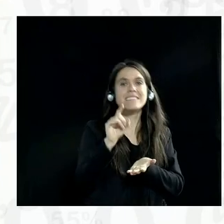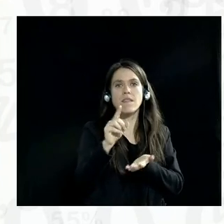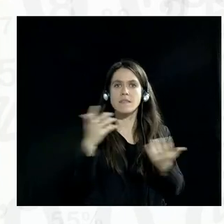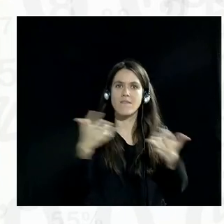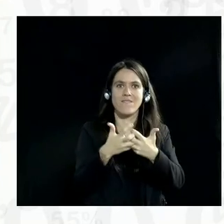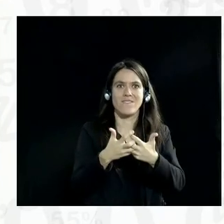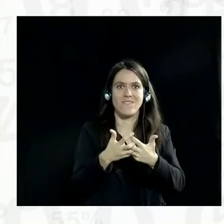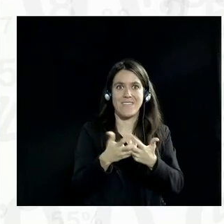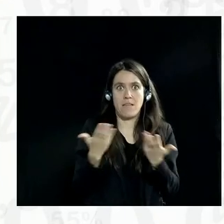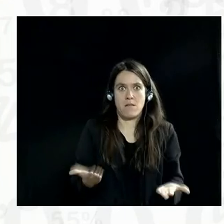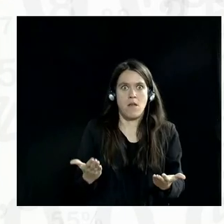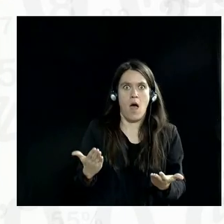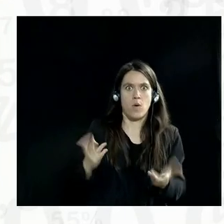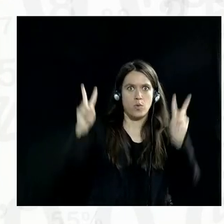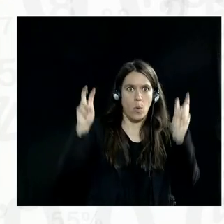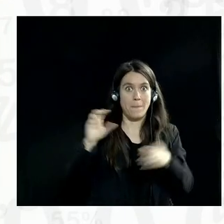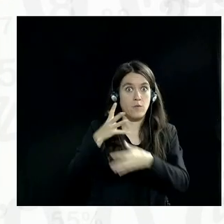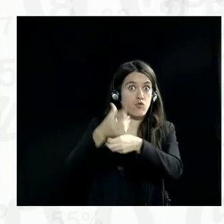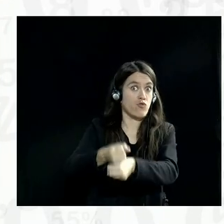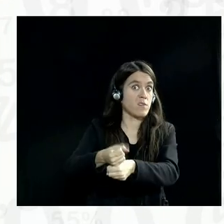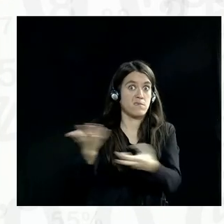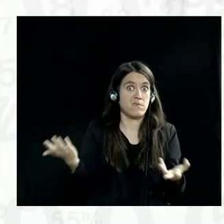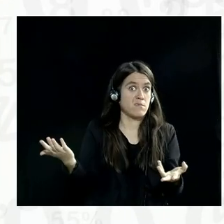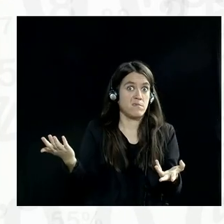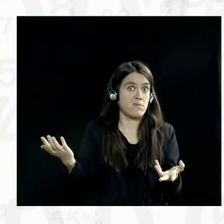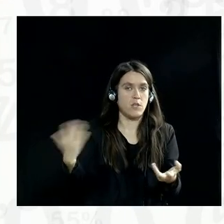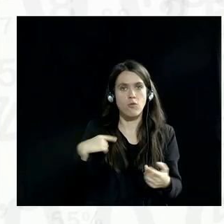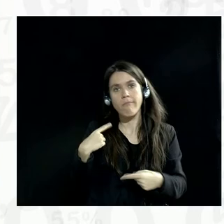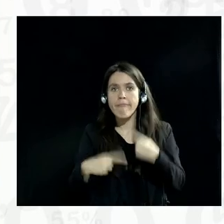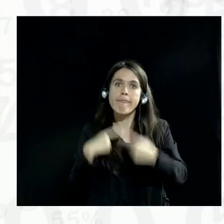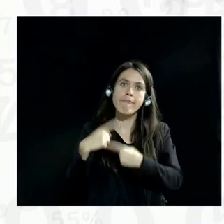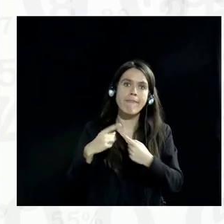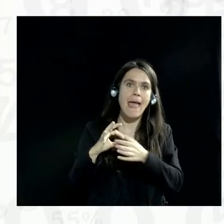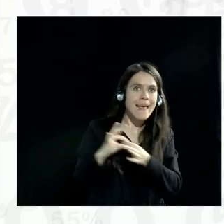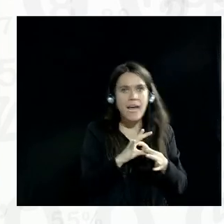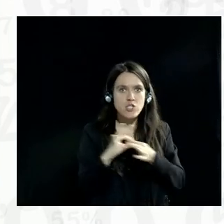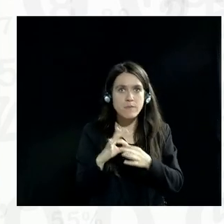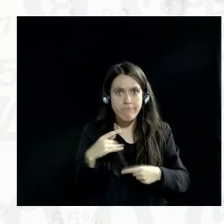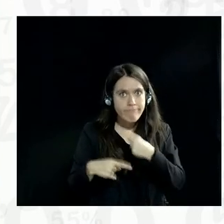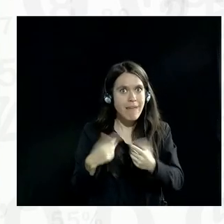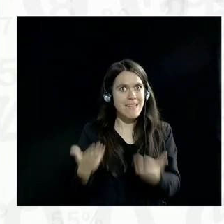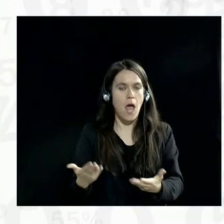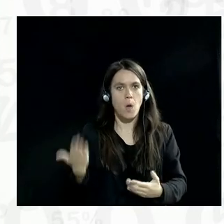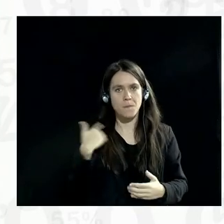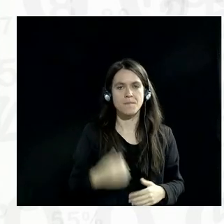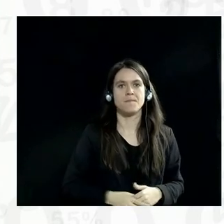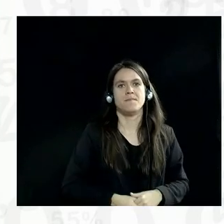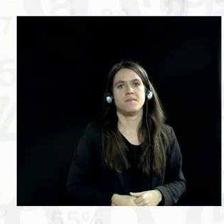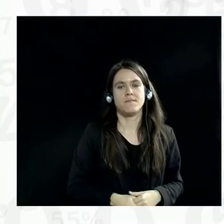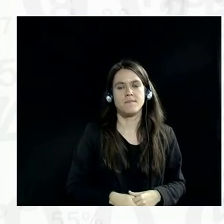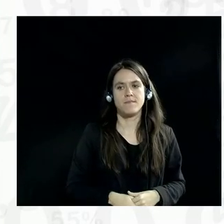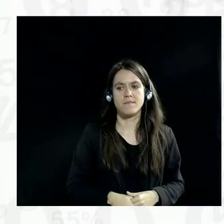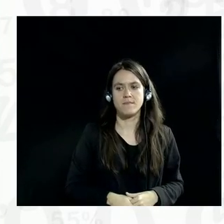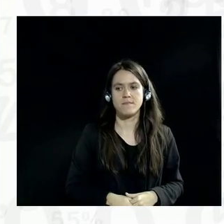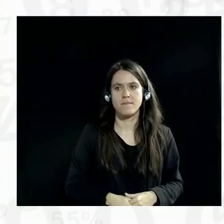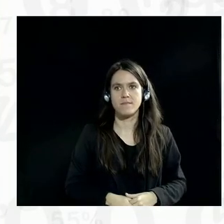some of these questions about trust as you're developing the kinds of engagements that you've been describing. Capacity development. something we